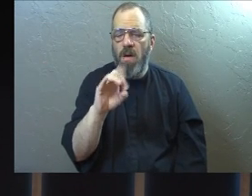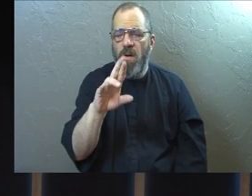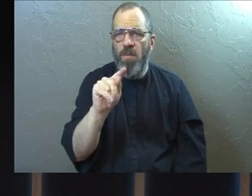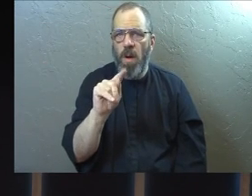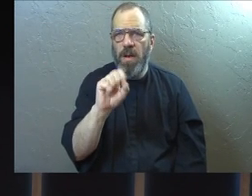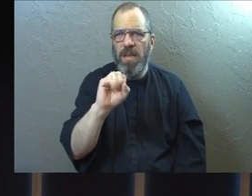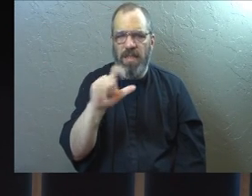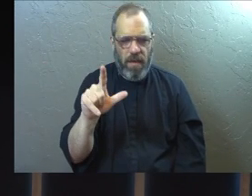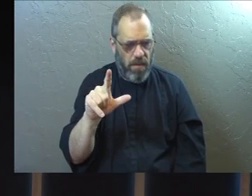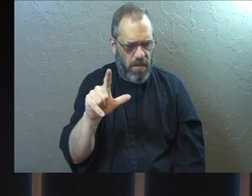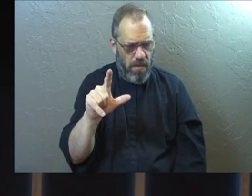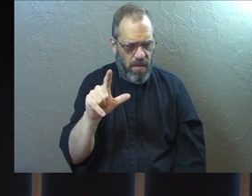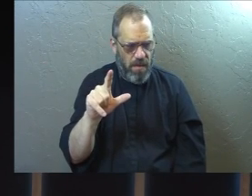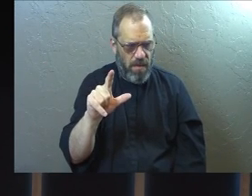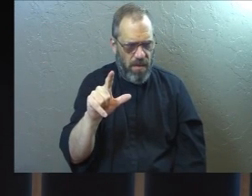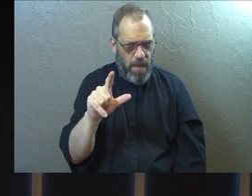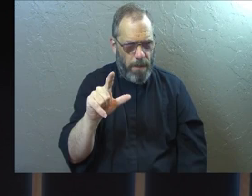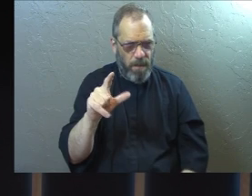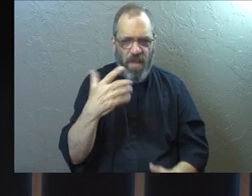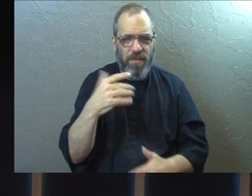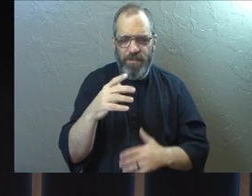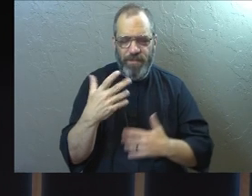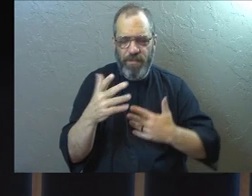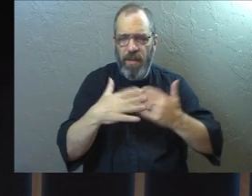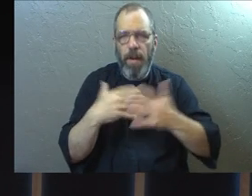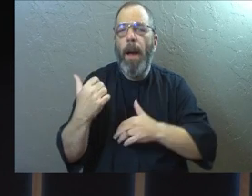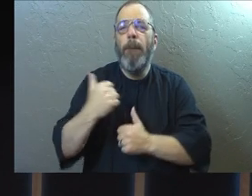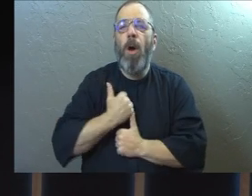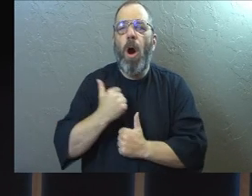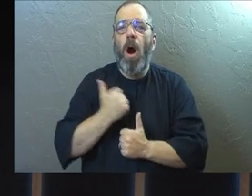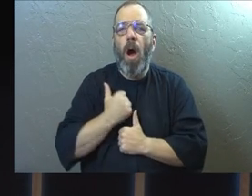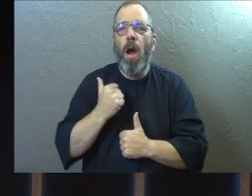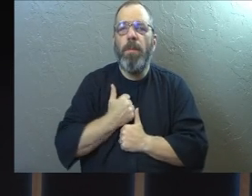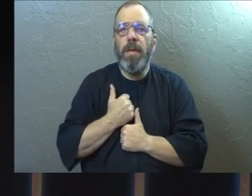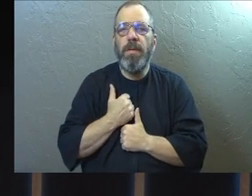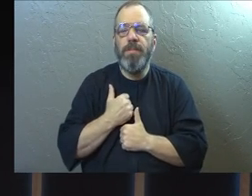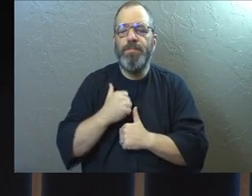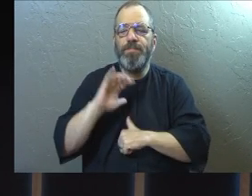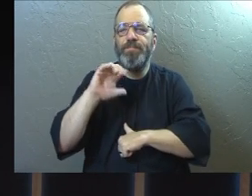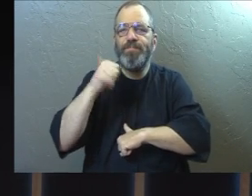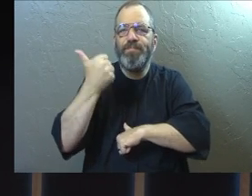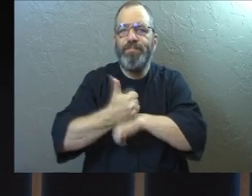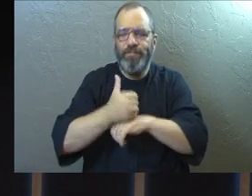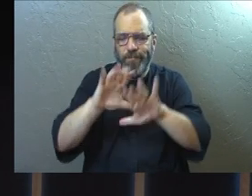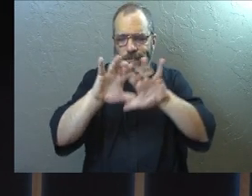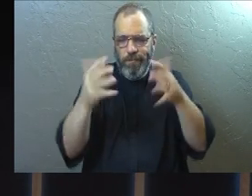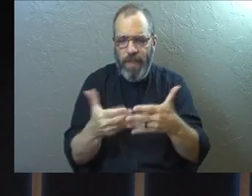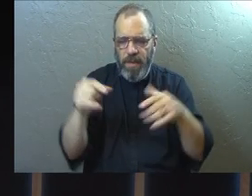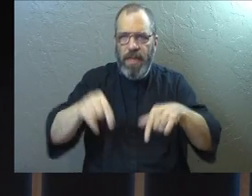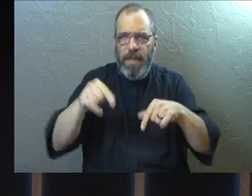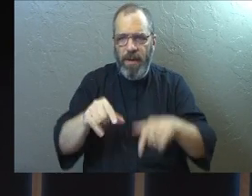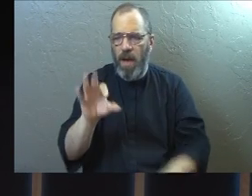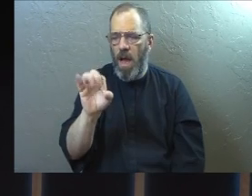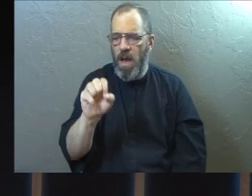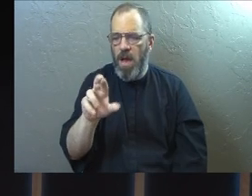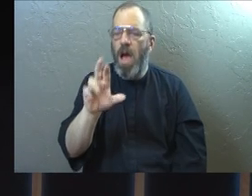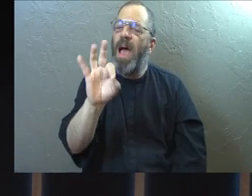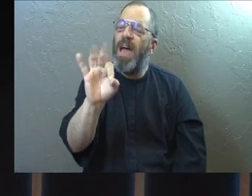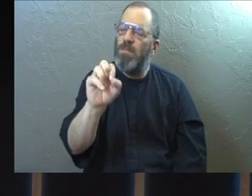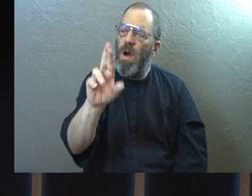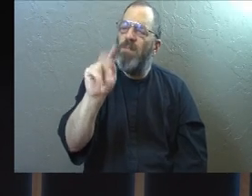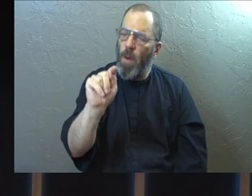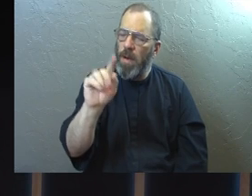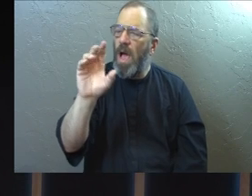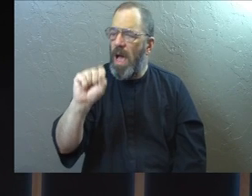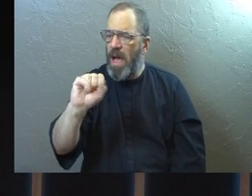really never know who you're going to talk to, do you? And God does so much through that melting pot of culture here. And